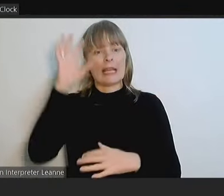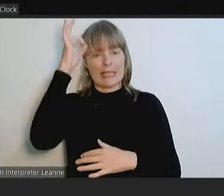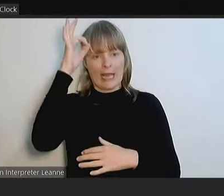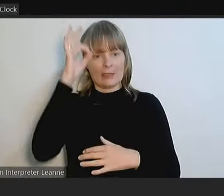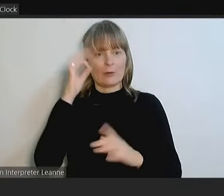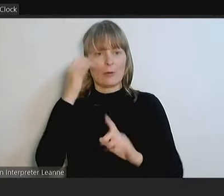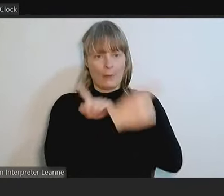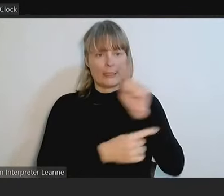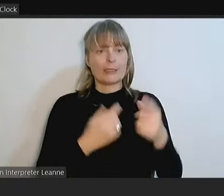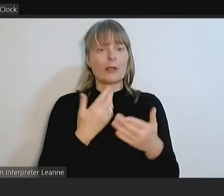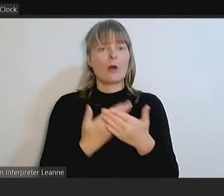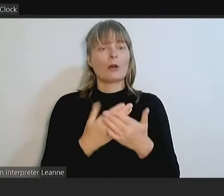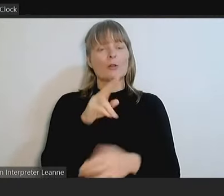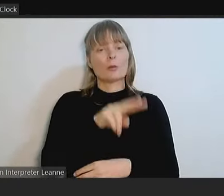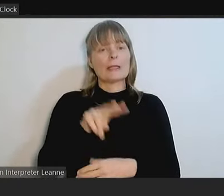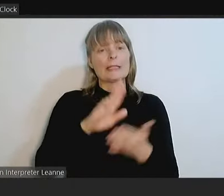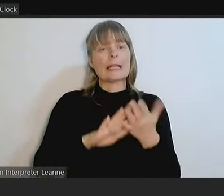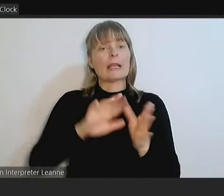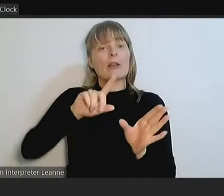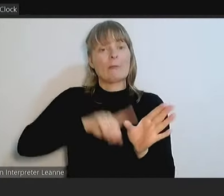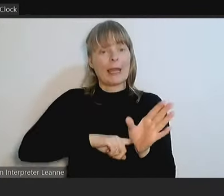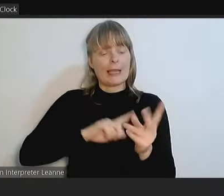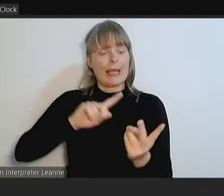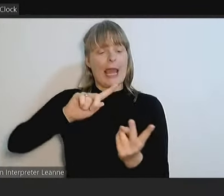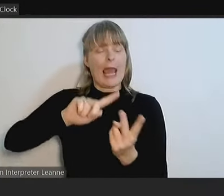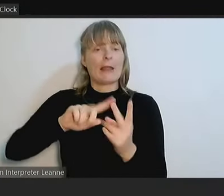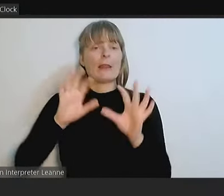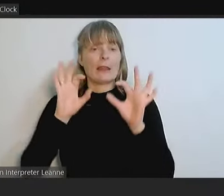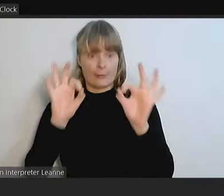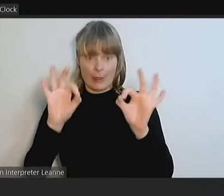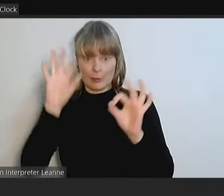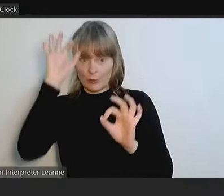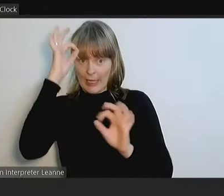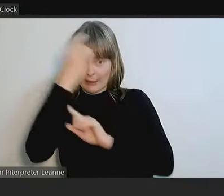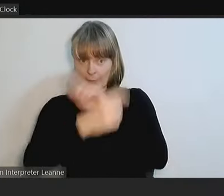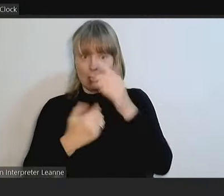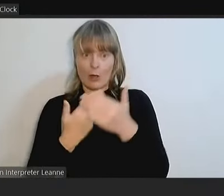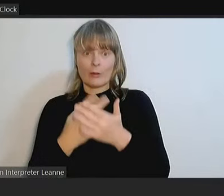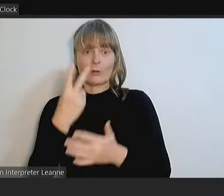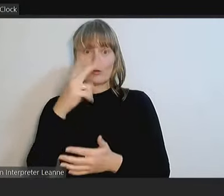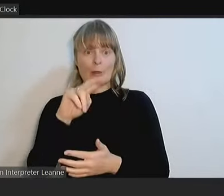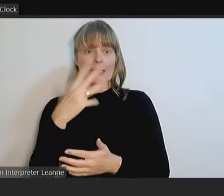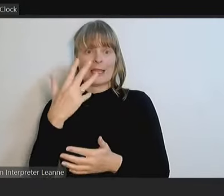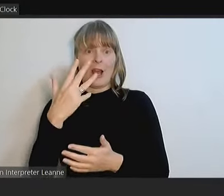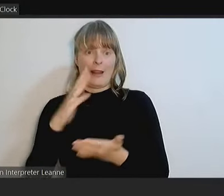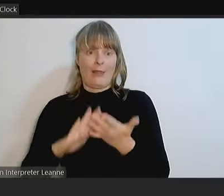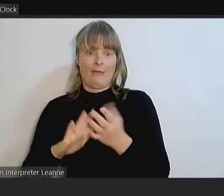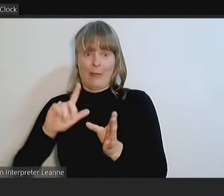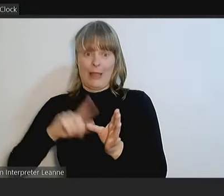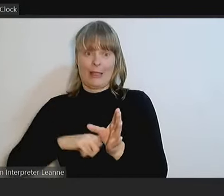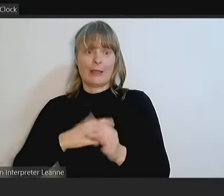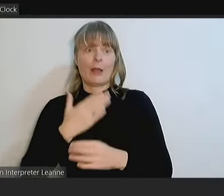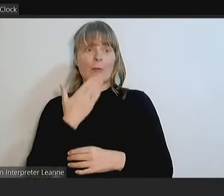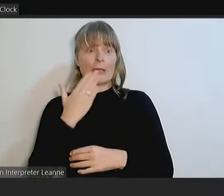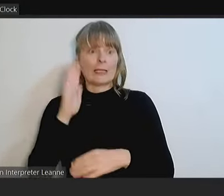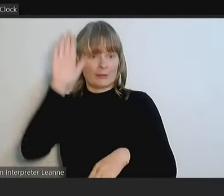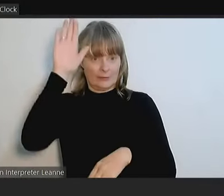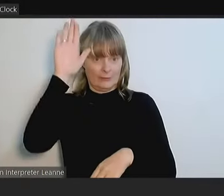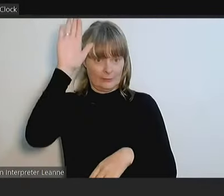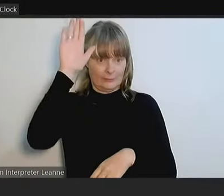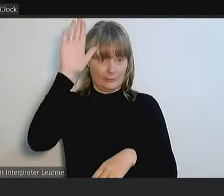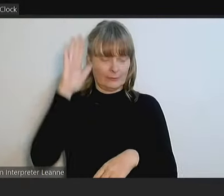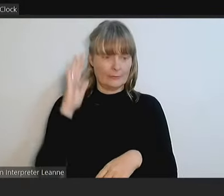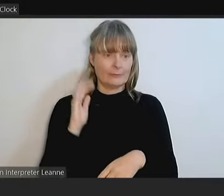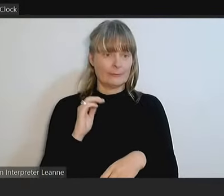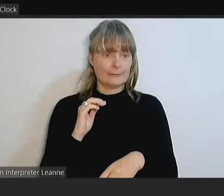and the special council meeting that was held on the 29th of May. Can I kindly please have a mover for those adoptions for those